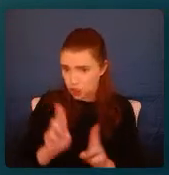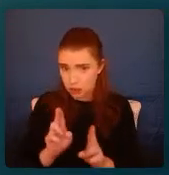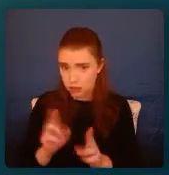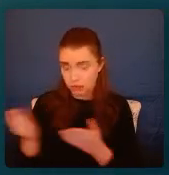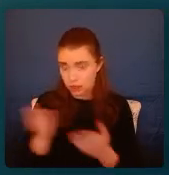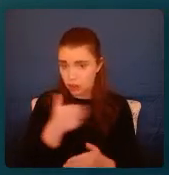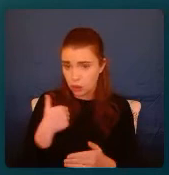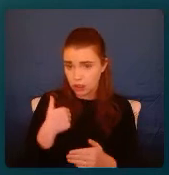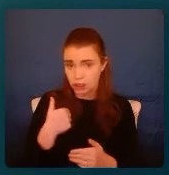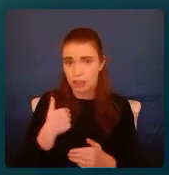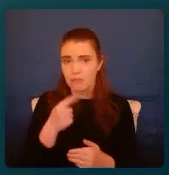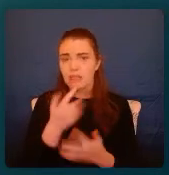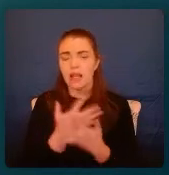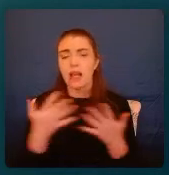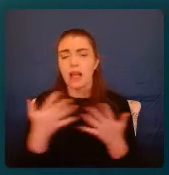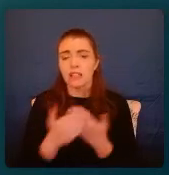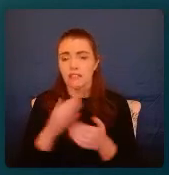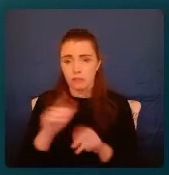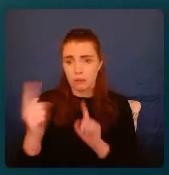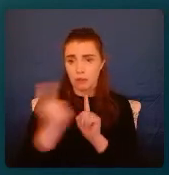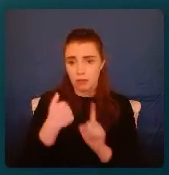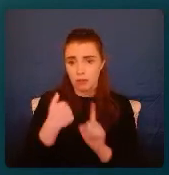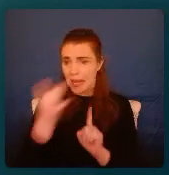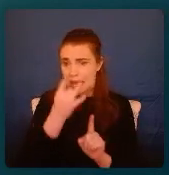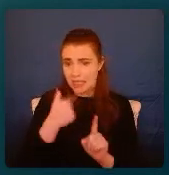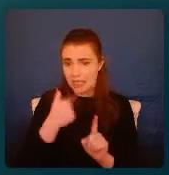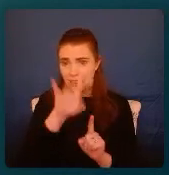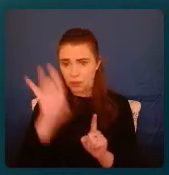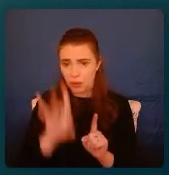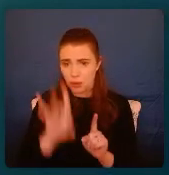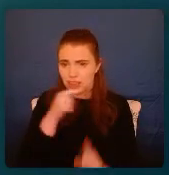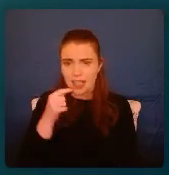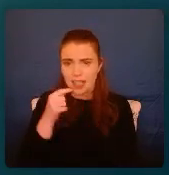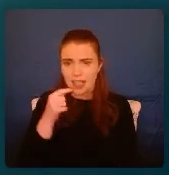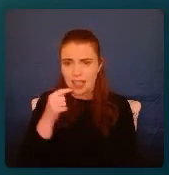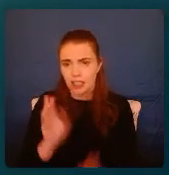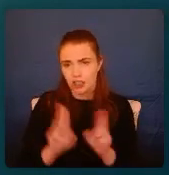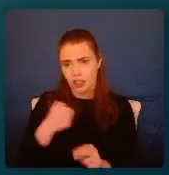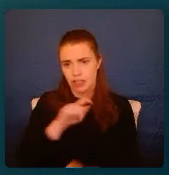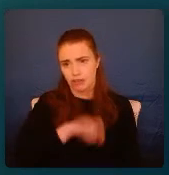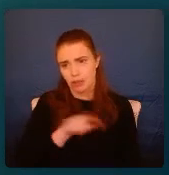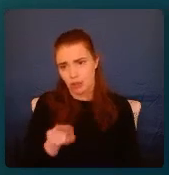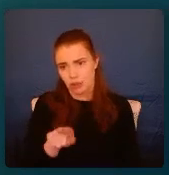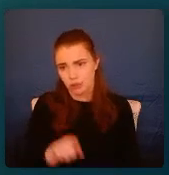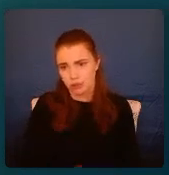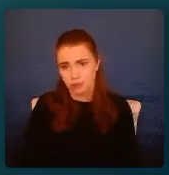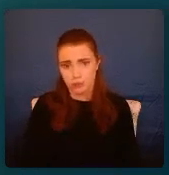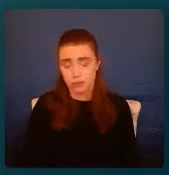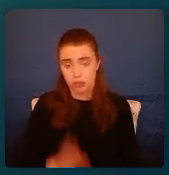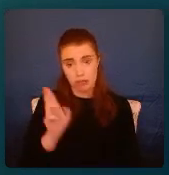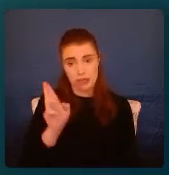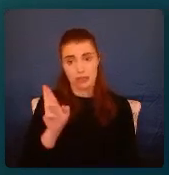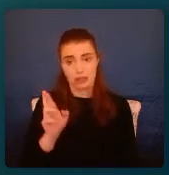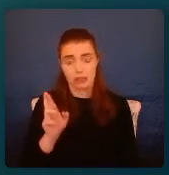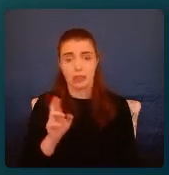The question that many young people have posed to me and it's a very valid question is, why should I trust you? So for them, their experience, unfortunately,